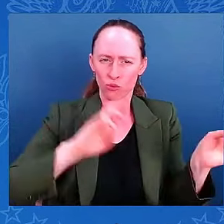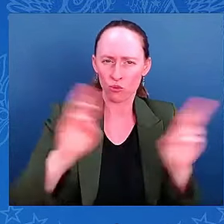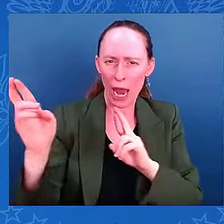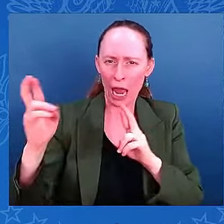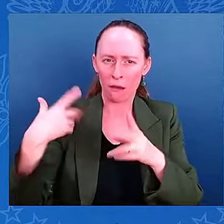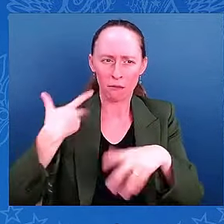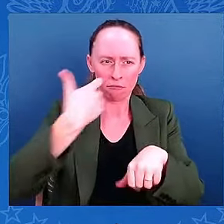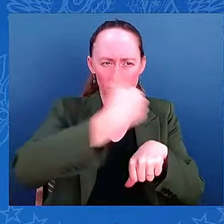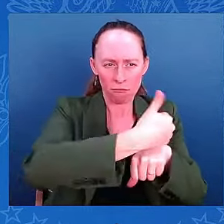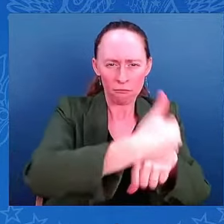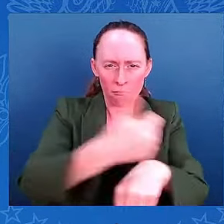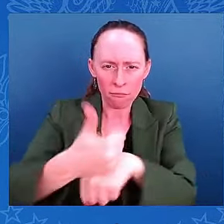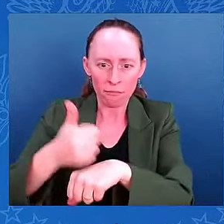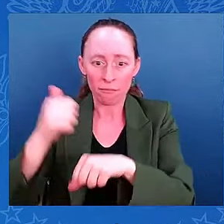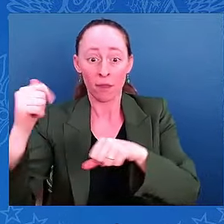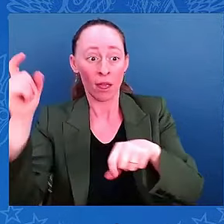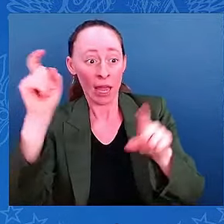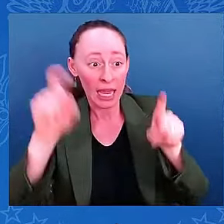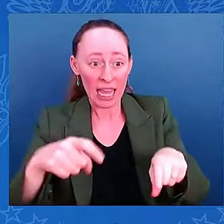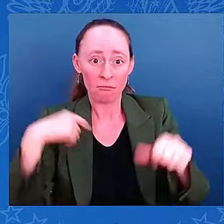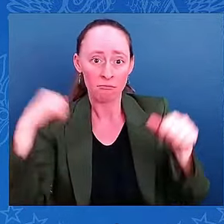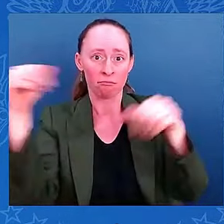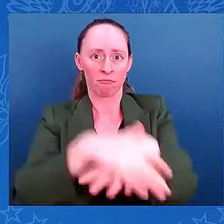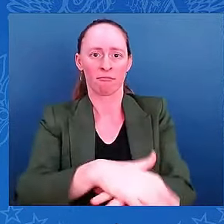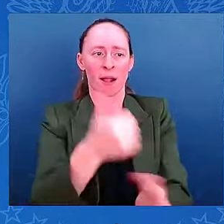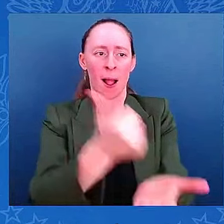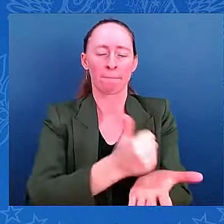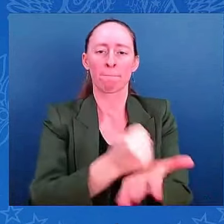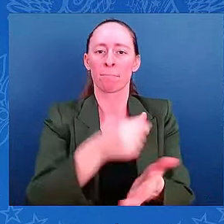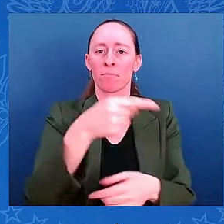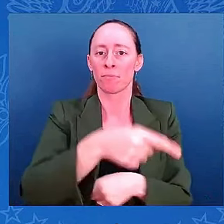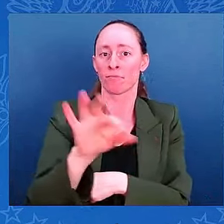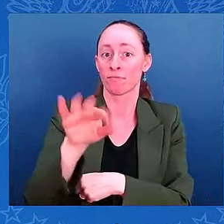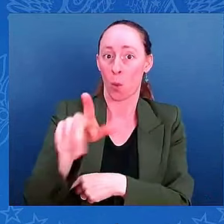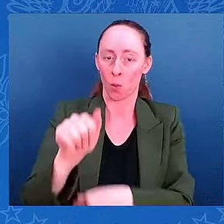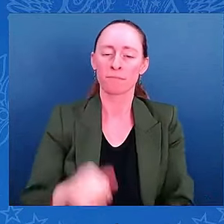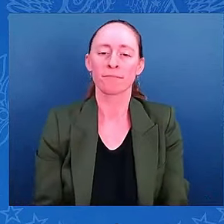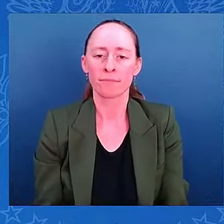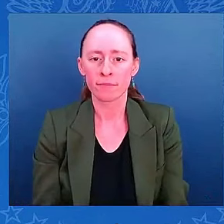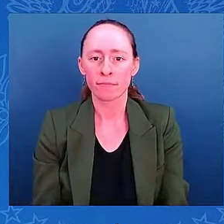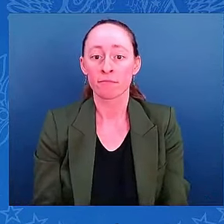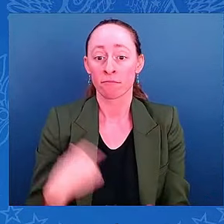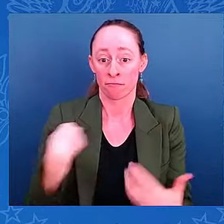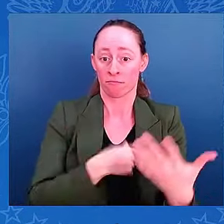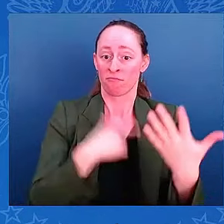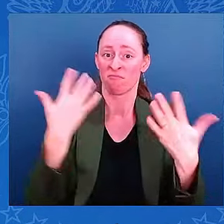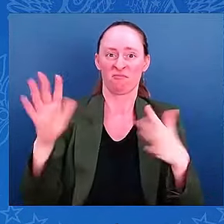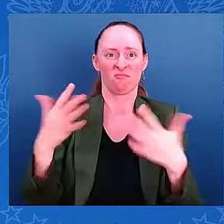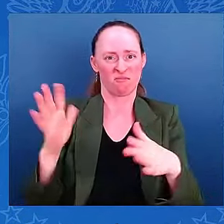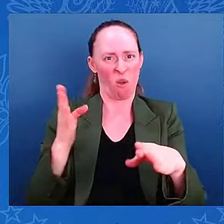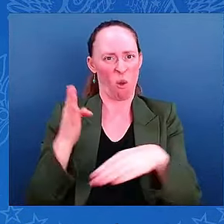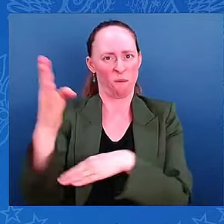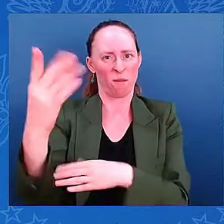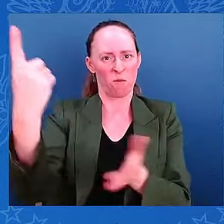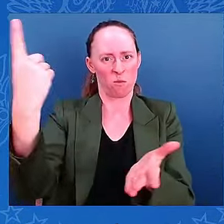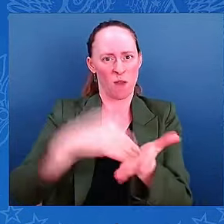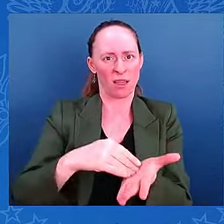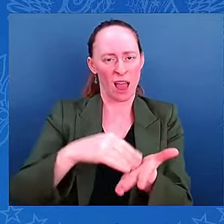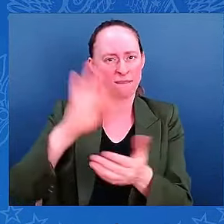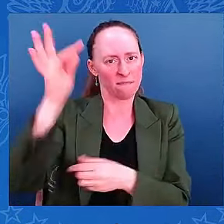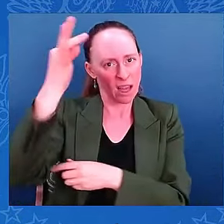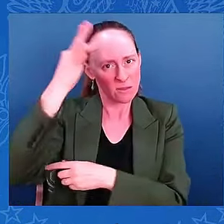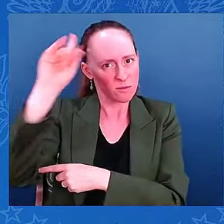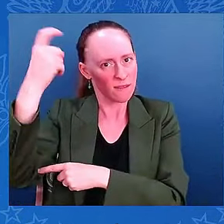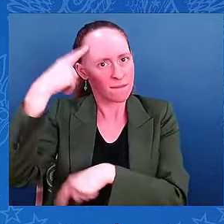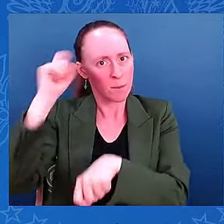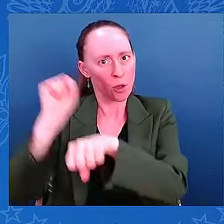Florida. There are currently over a thousand federal personnel on the ground in Florida, supporting the efforts from Hurricane Helene,